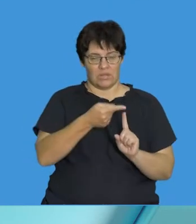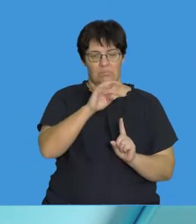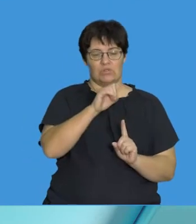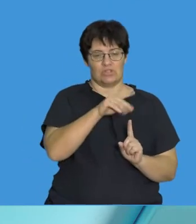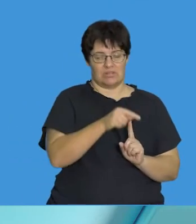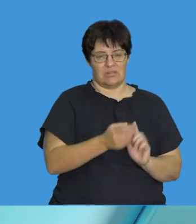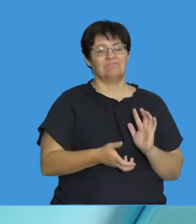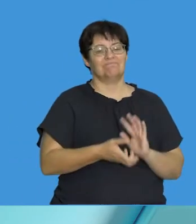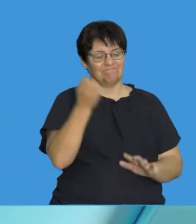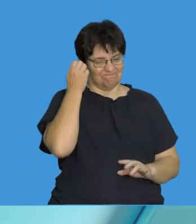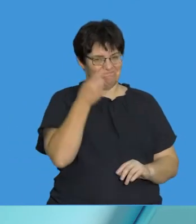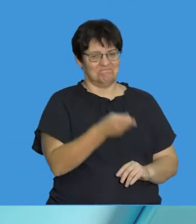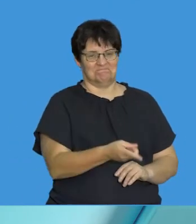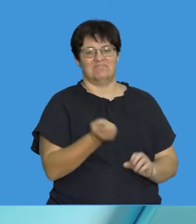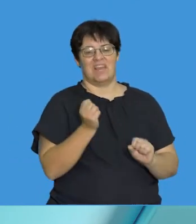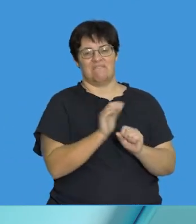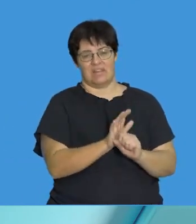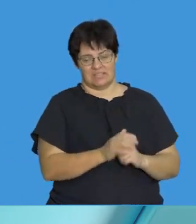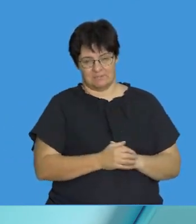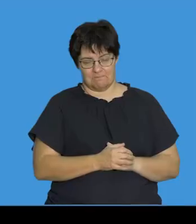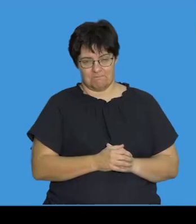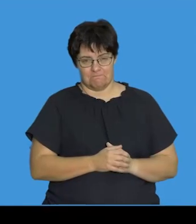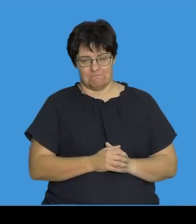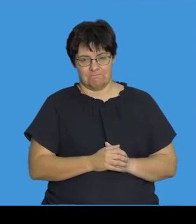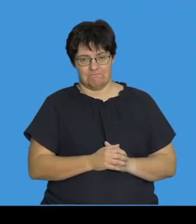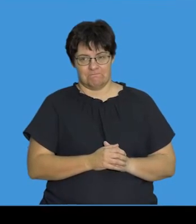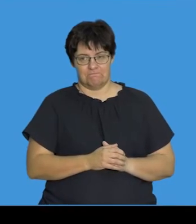causing a harmful effect on the individual.